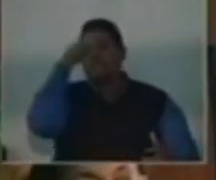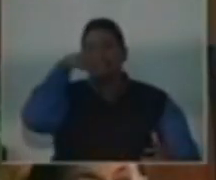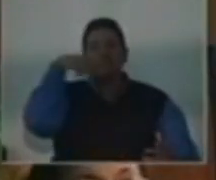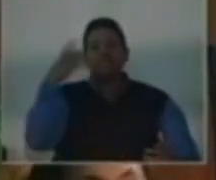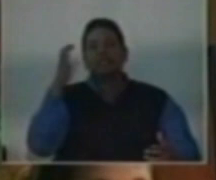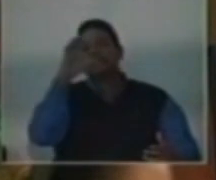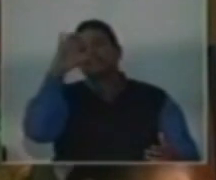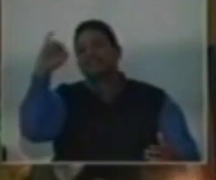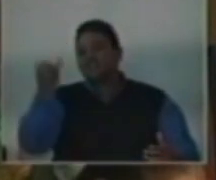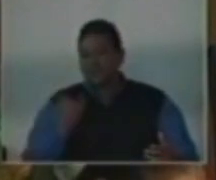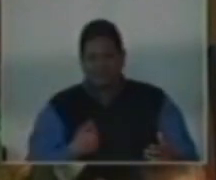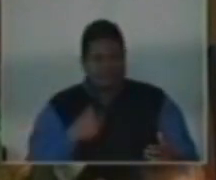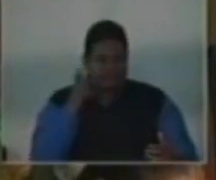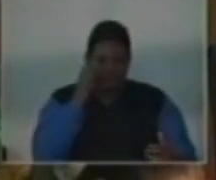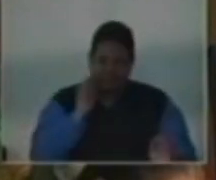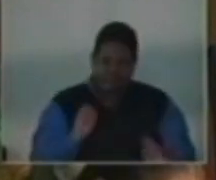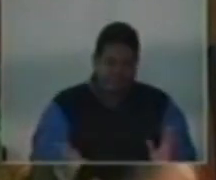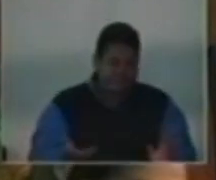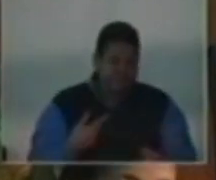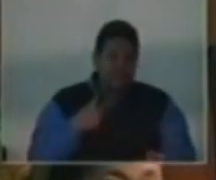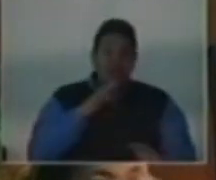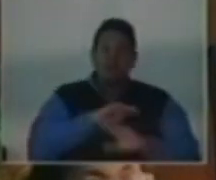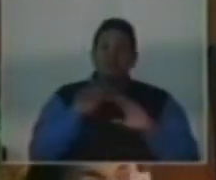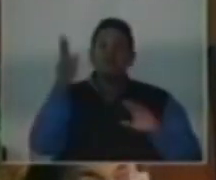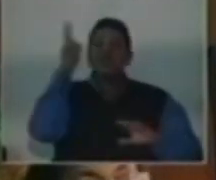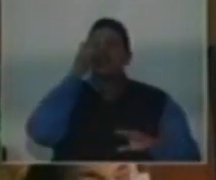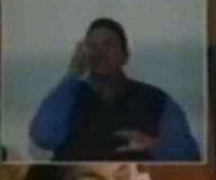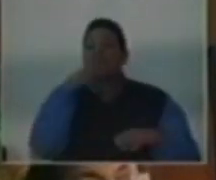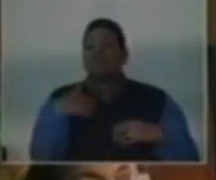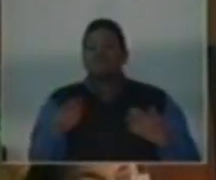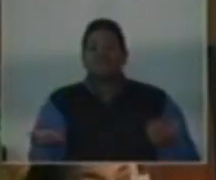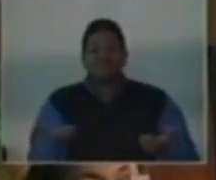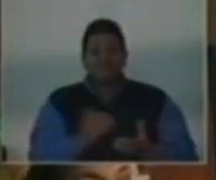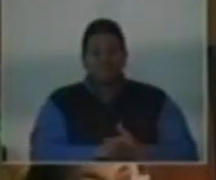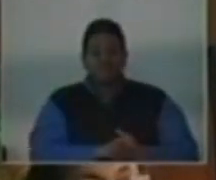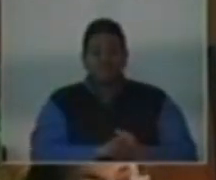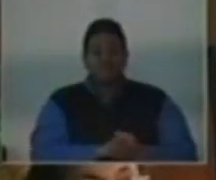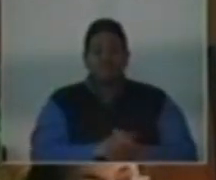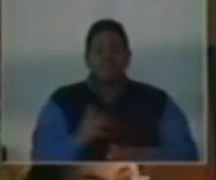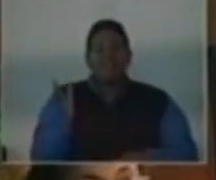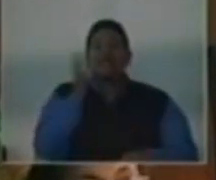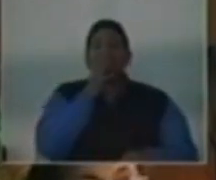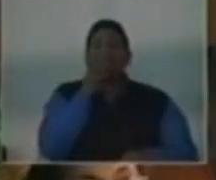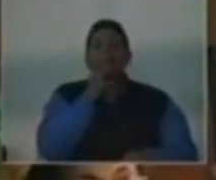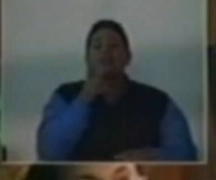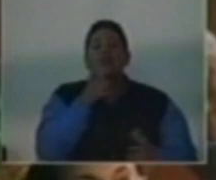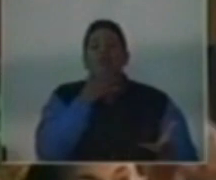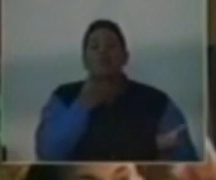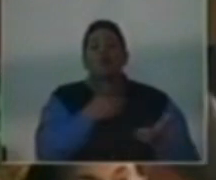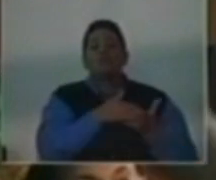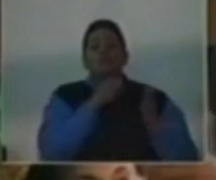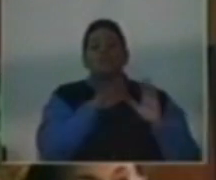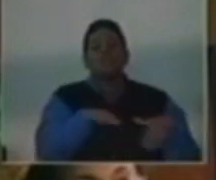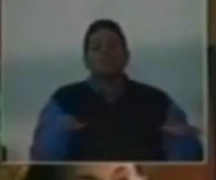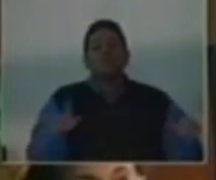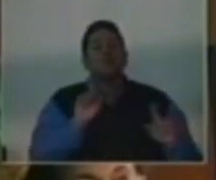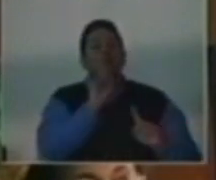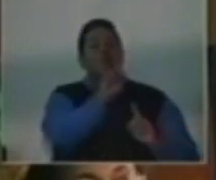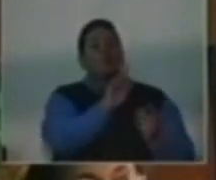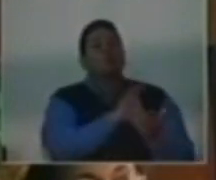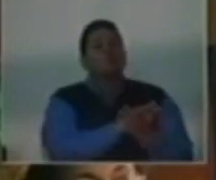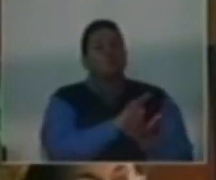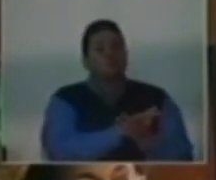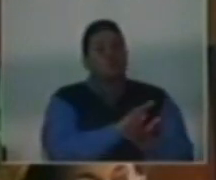the CCJ. I don't hear the mothers who want to send their children to school